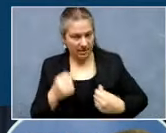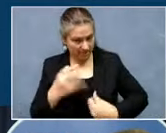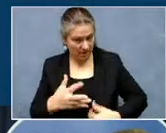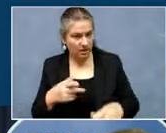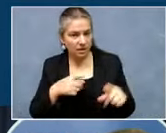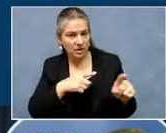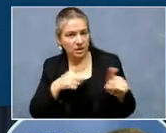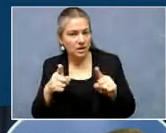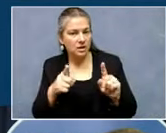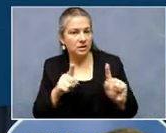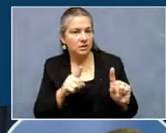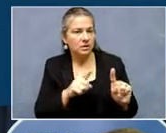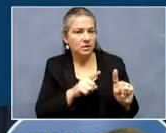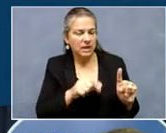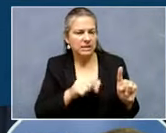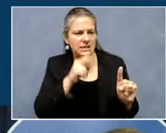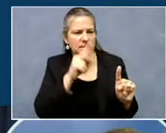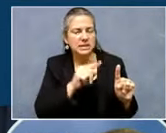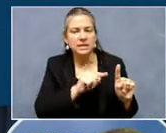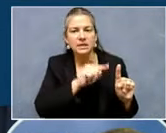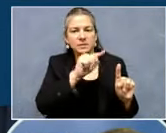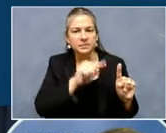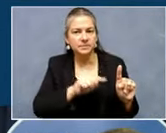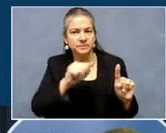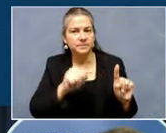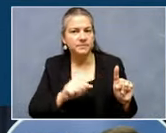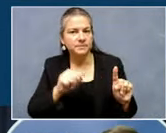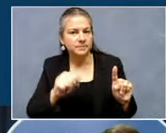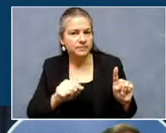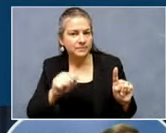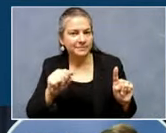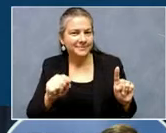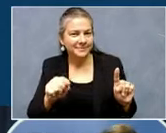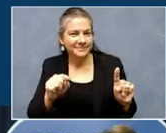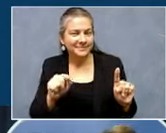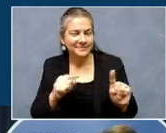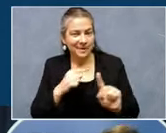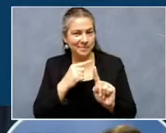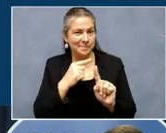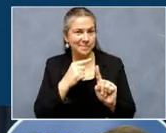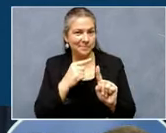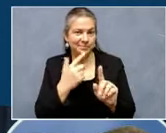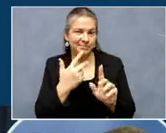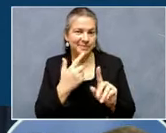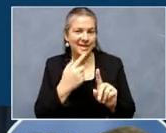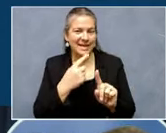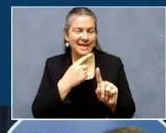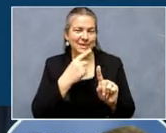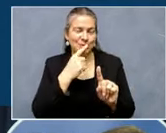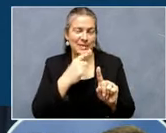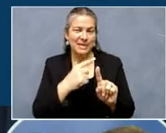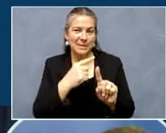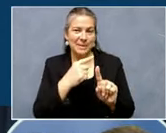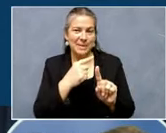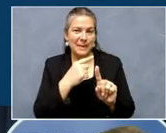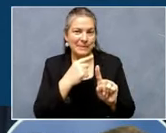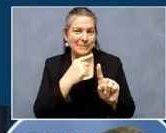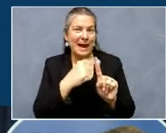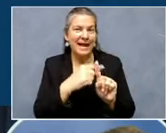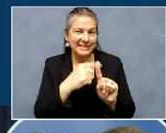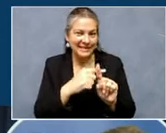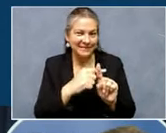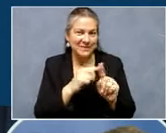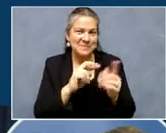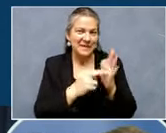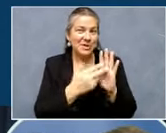they were in the past. You can see also a positively negative trend, that it is very positive for